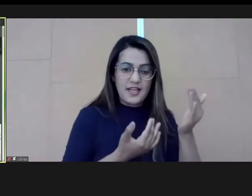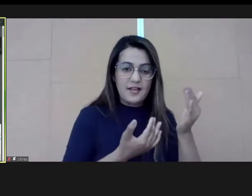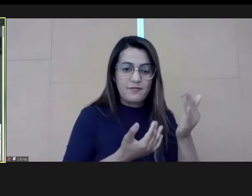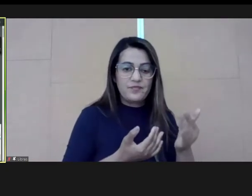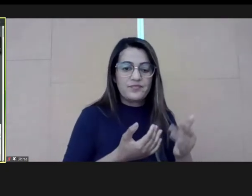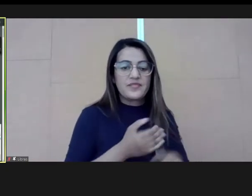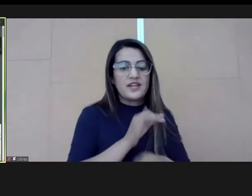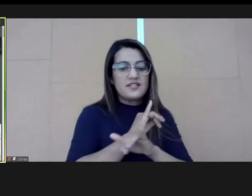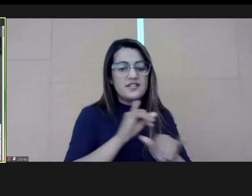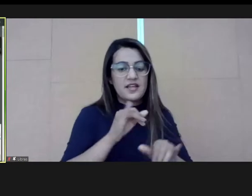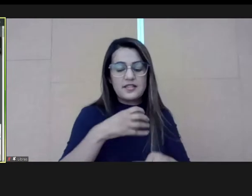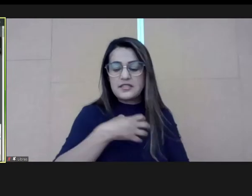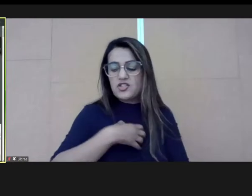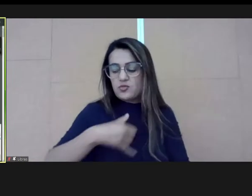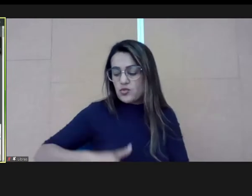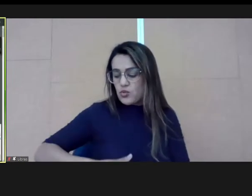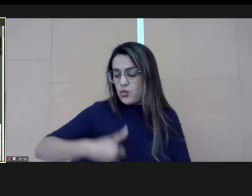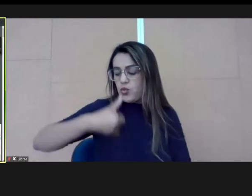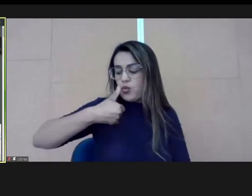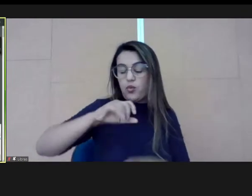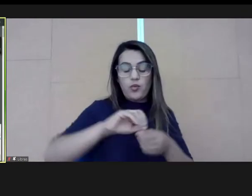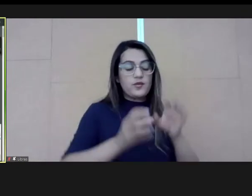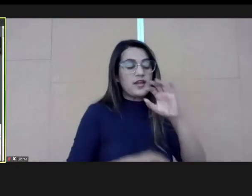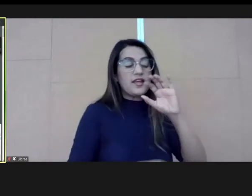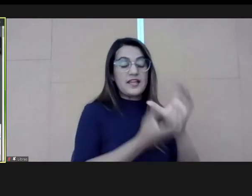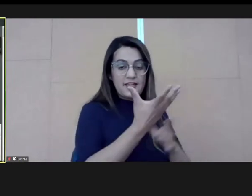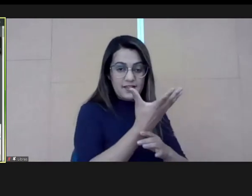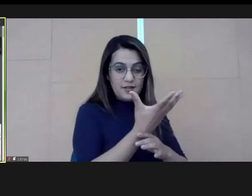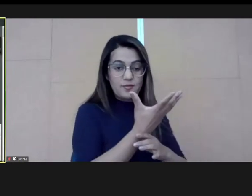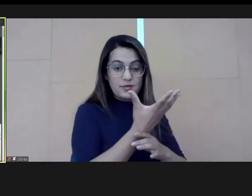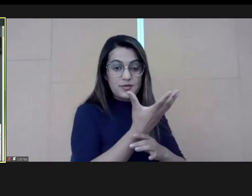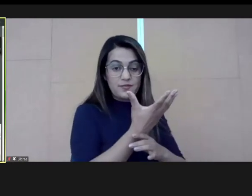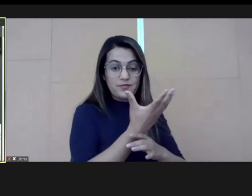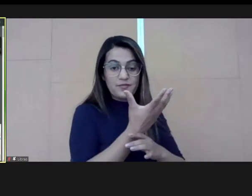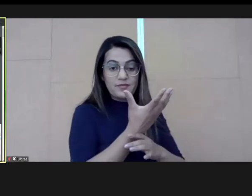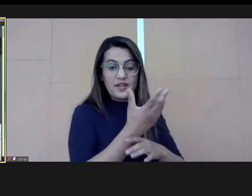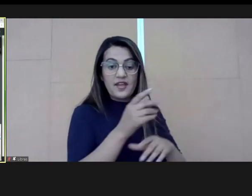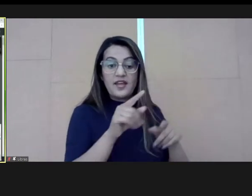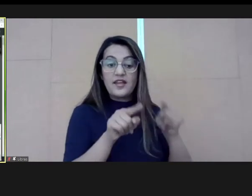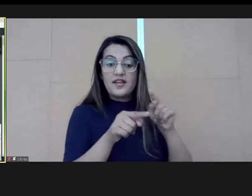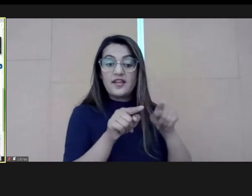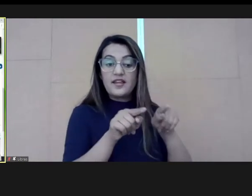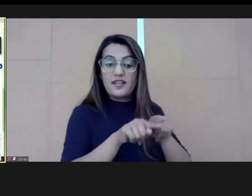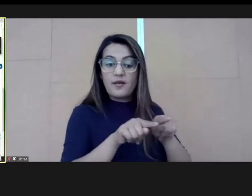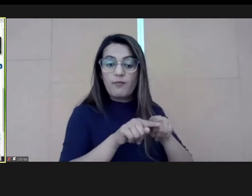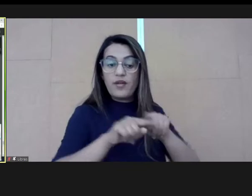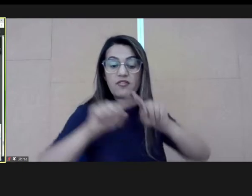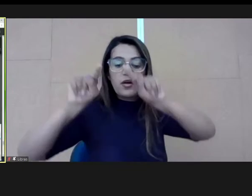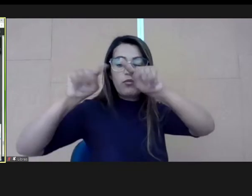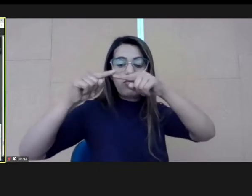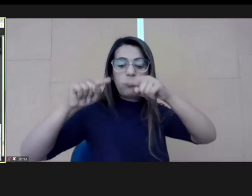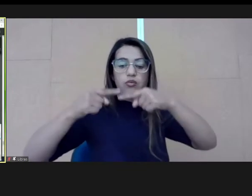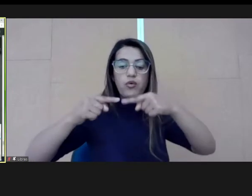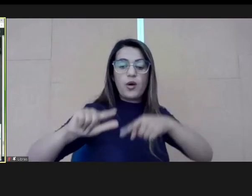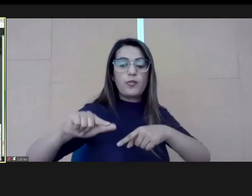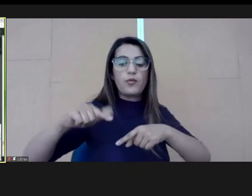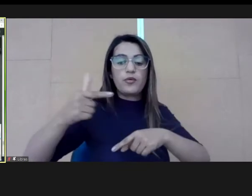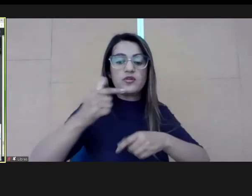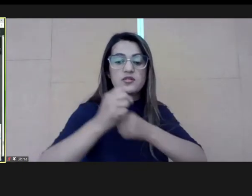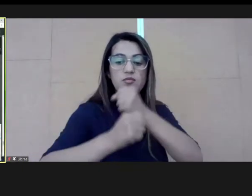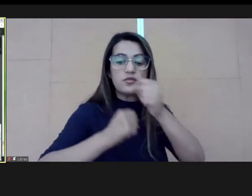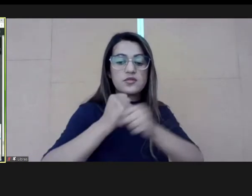Also, we have to thank all the team for all the outcomes we got and it remains this